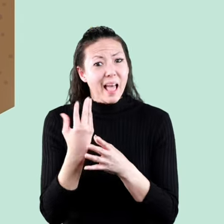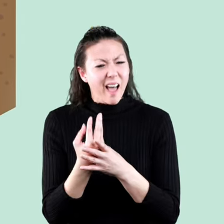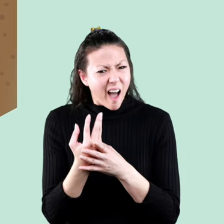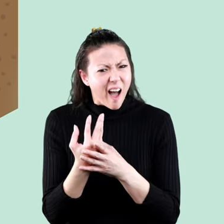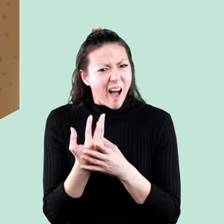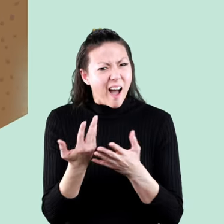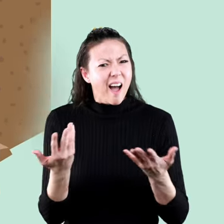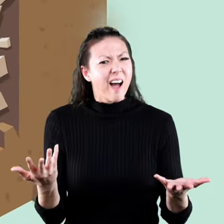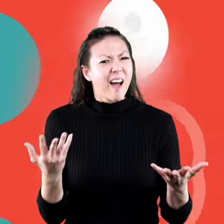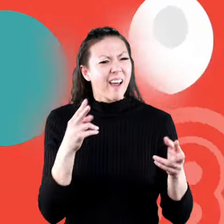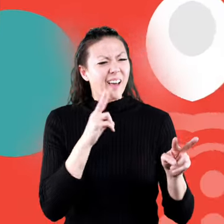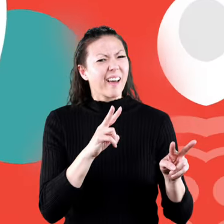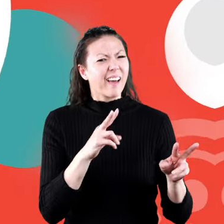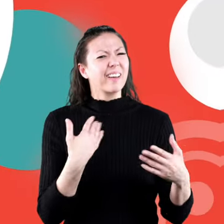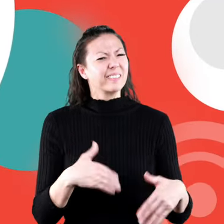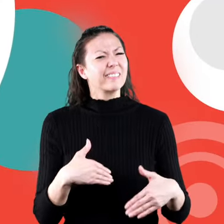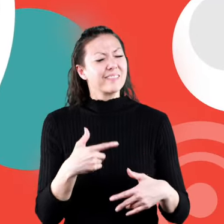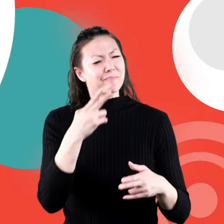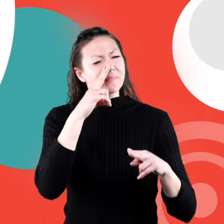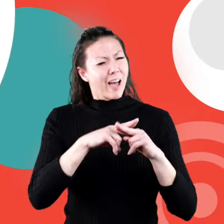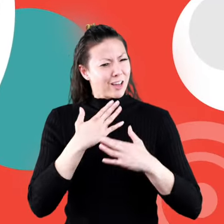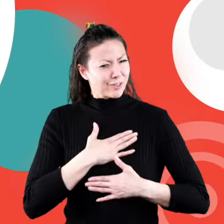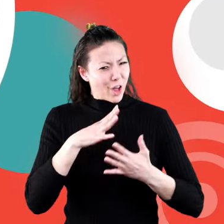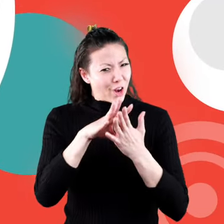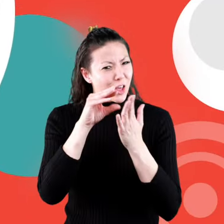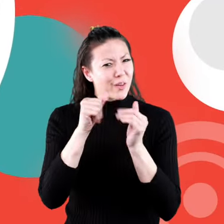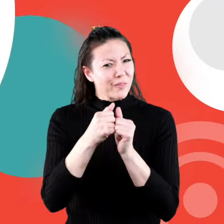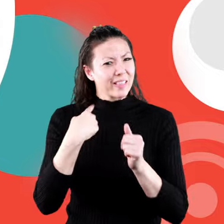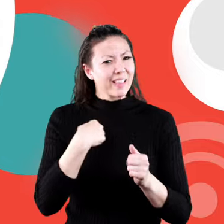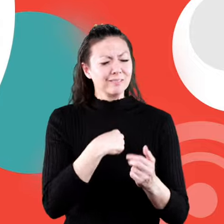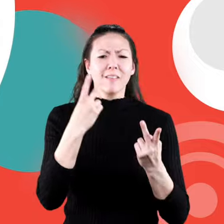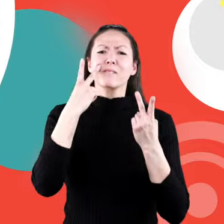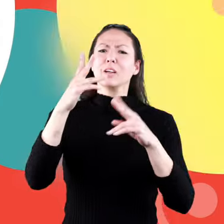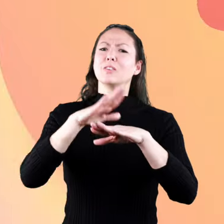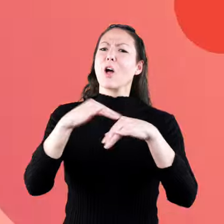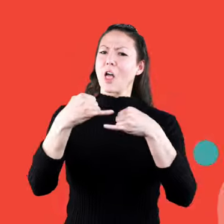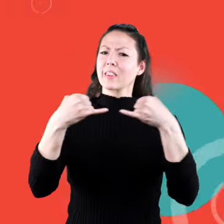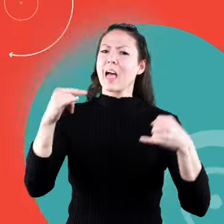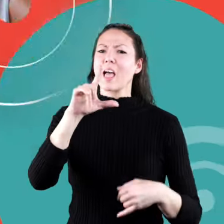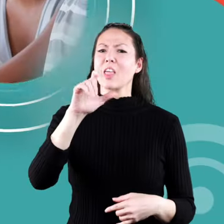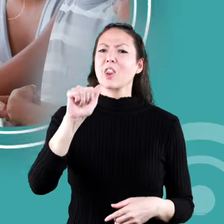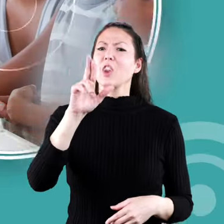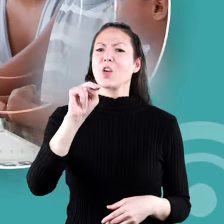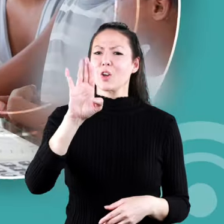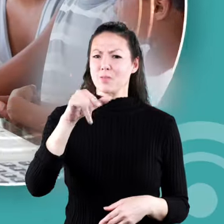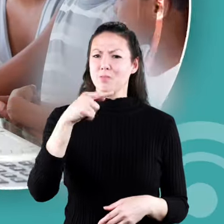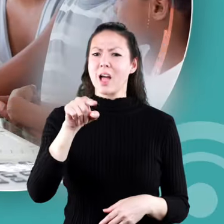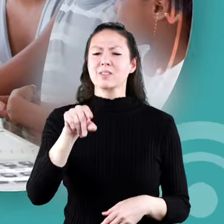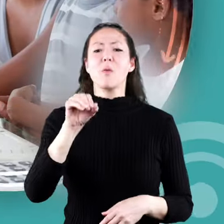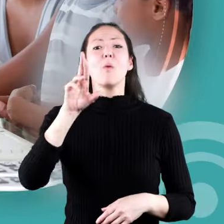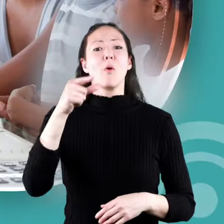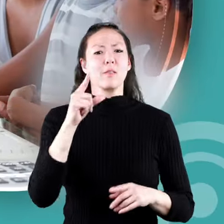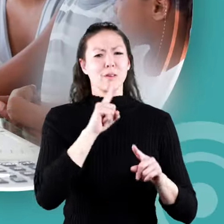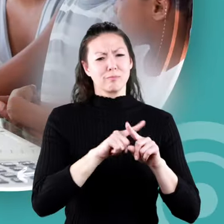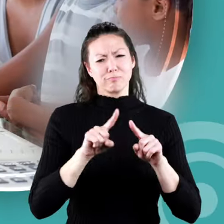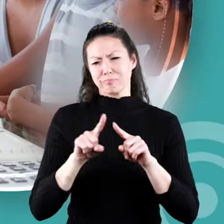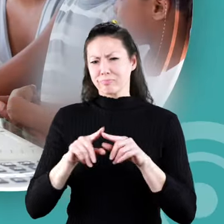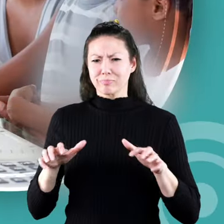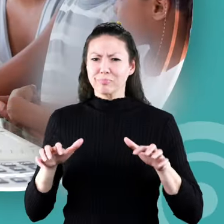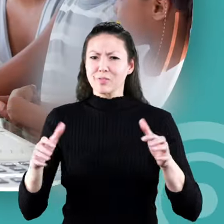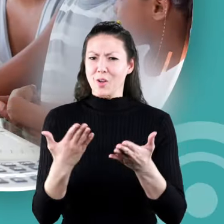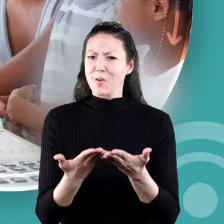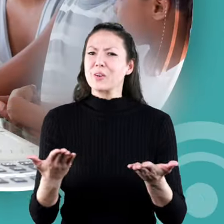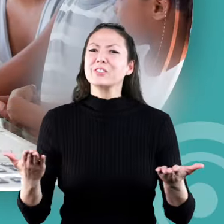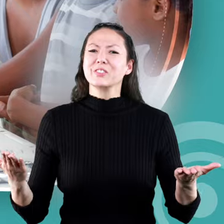animals the same way again. Hope you had fun learning with us. Visit us at LearnBright.org for